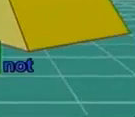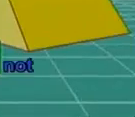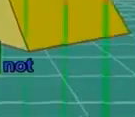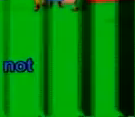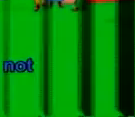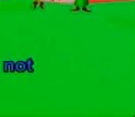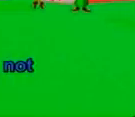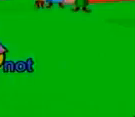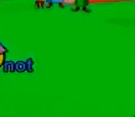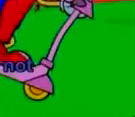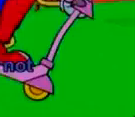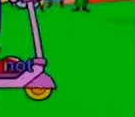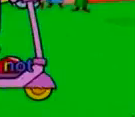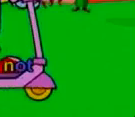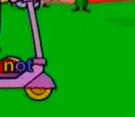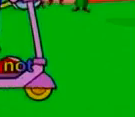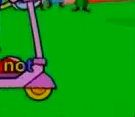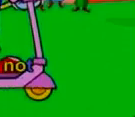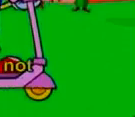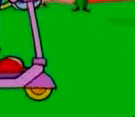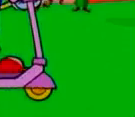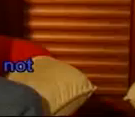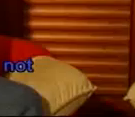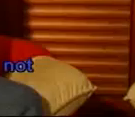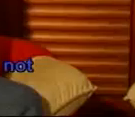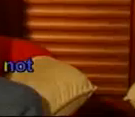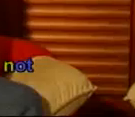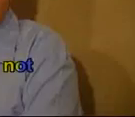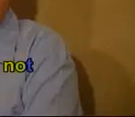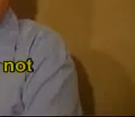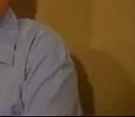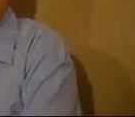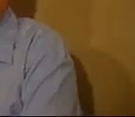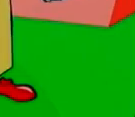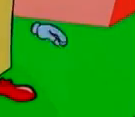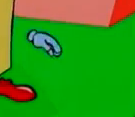Surely not. Surely not!